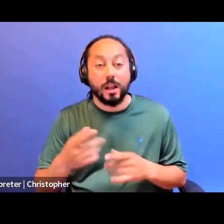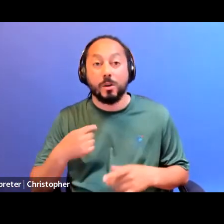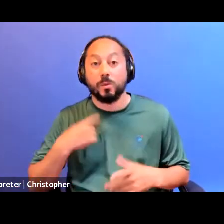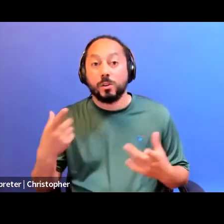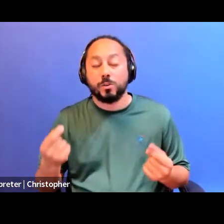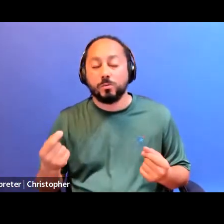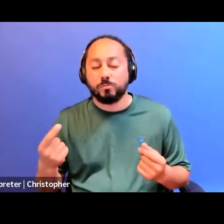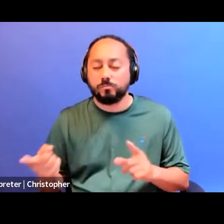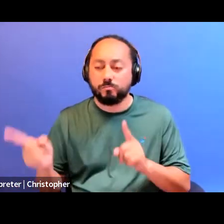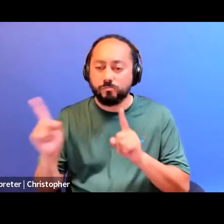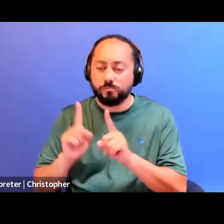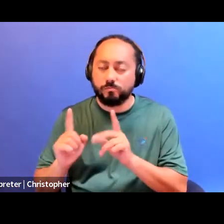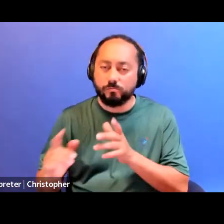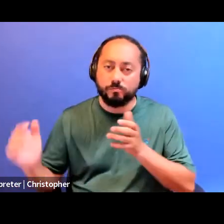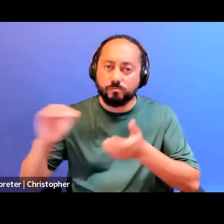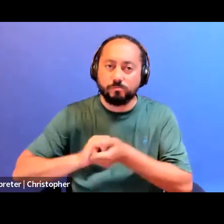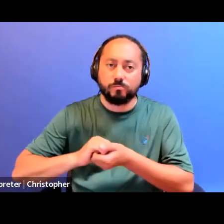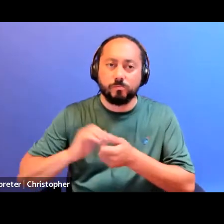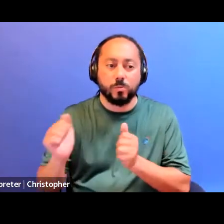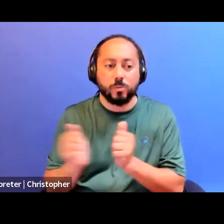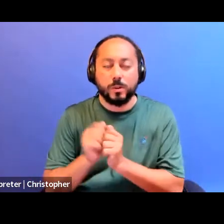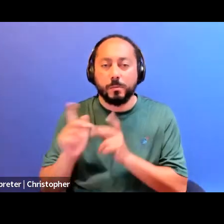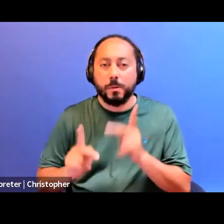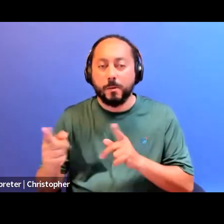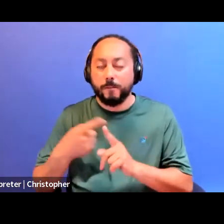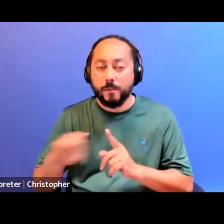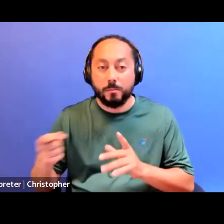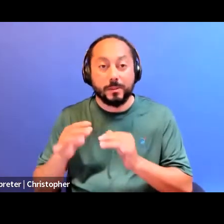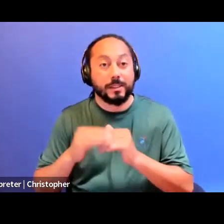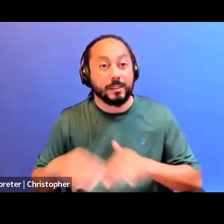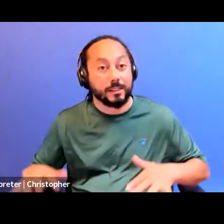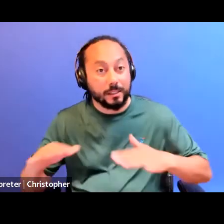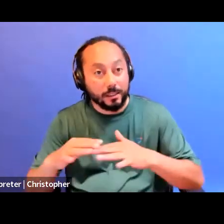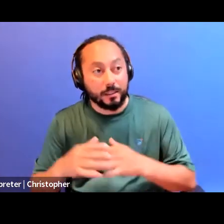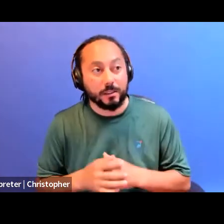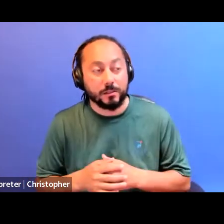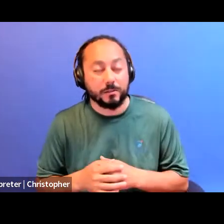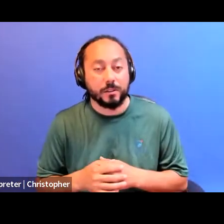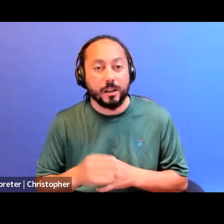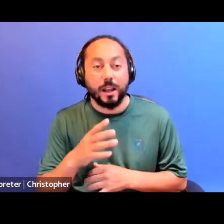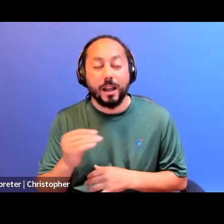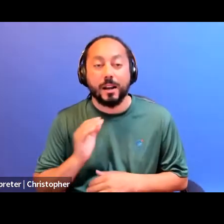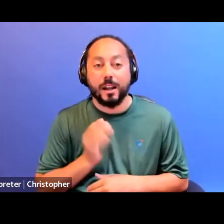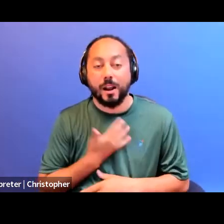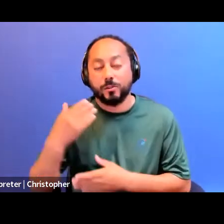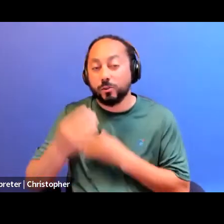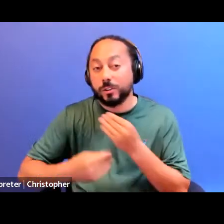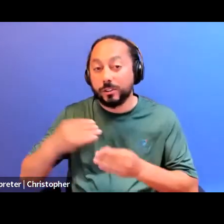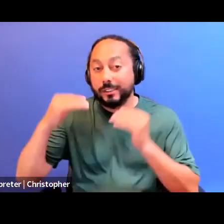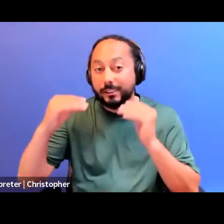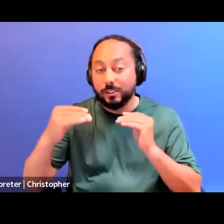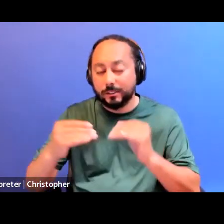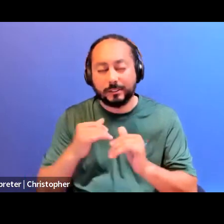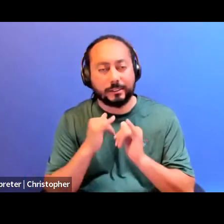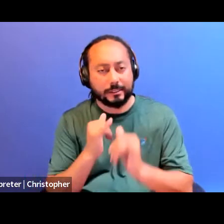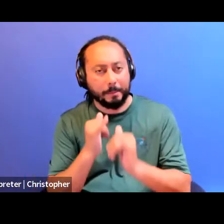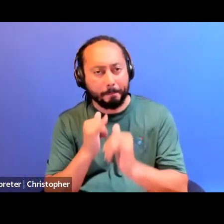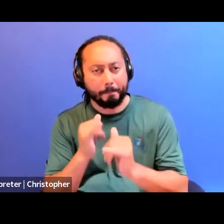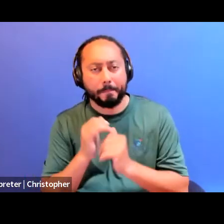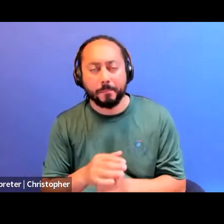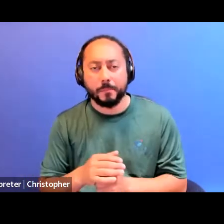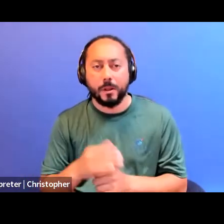are of the land, are of our traditional teachings of the laws and